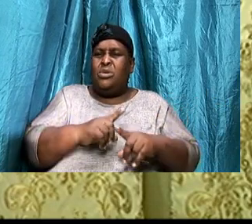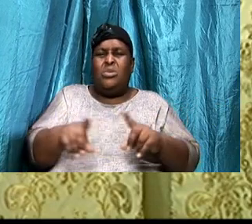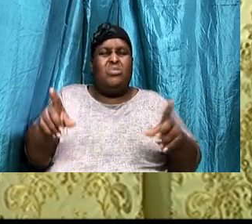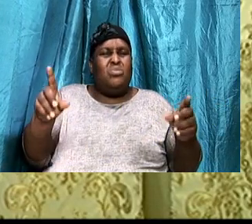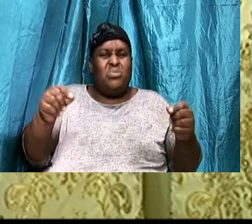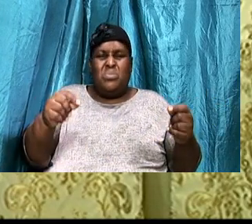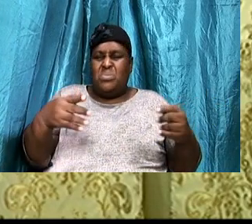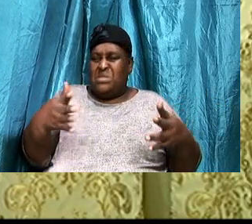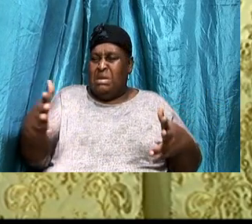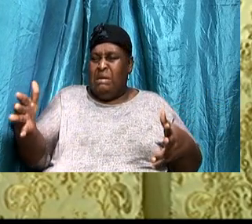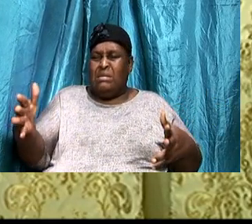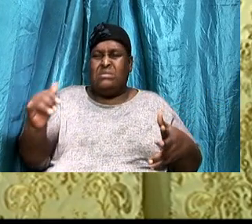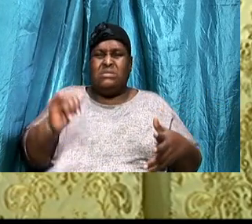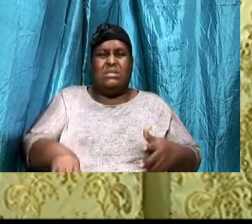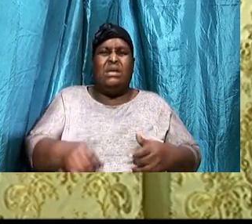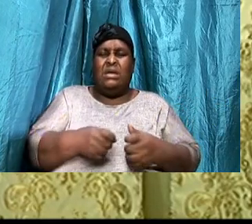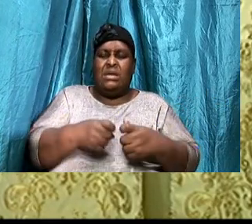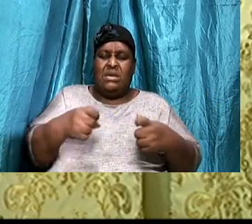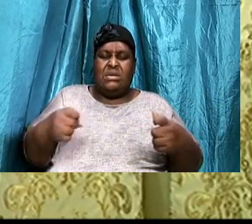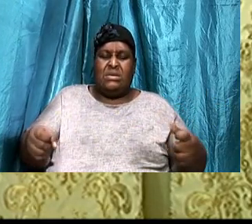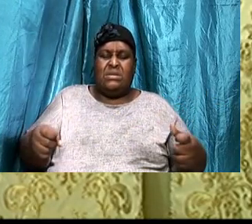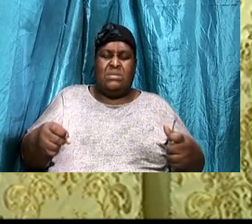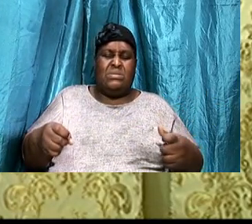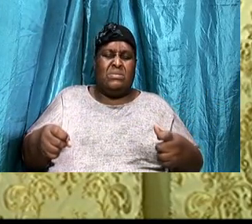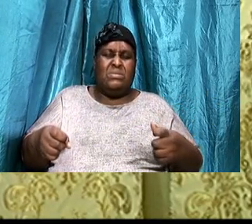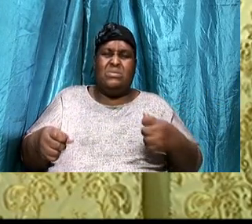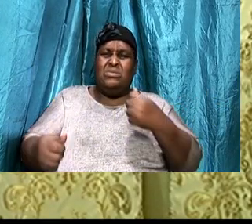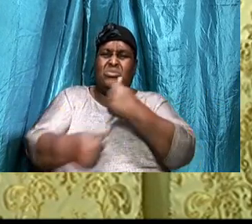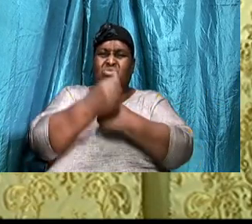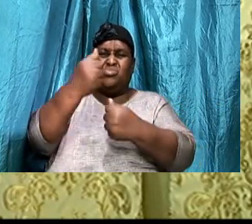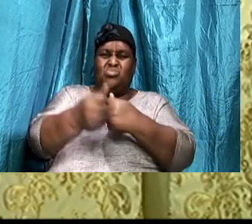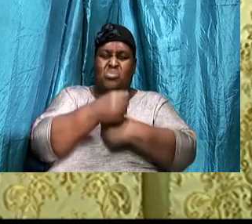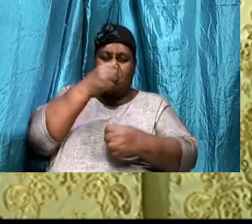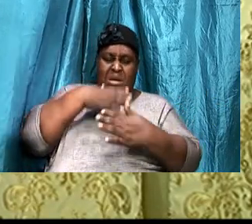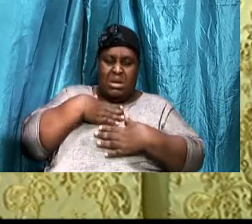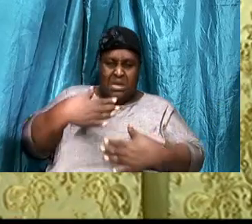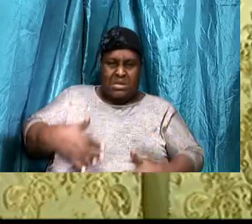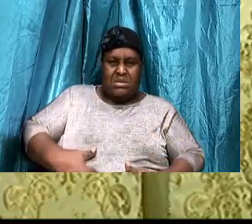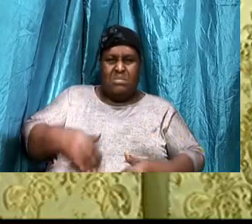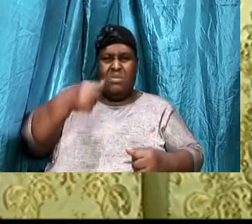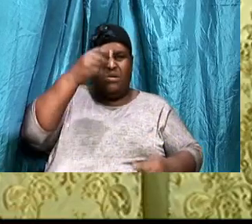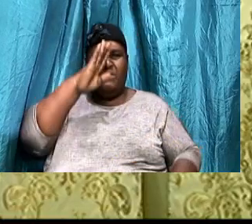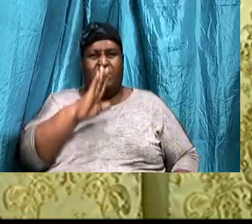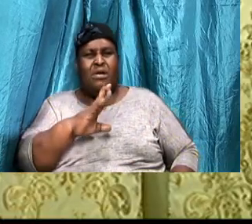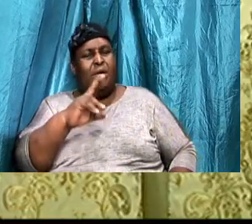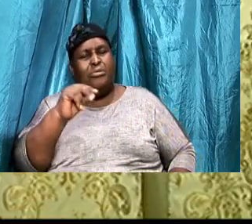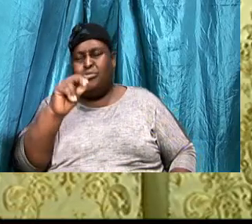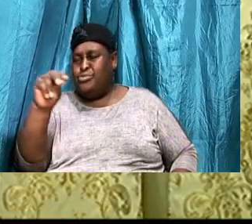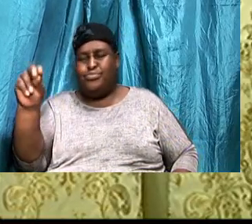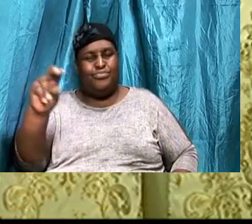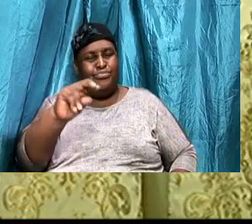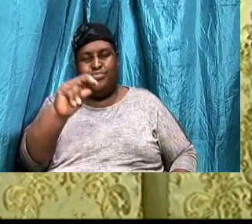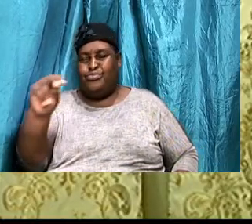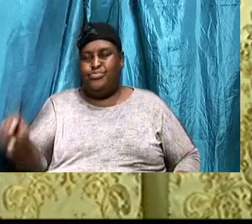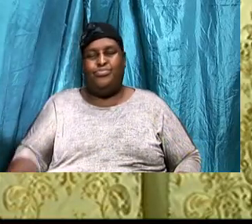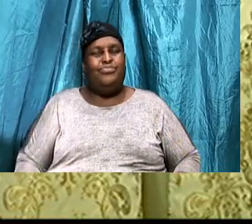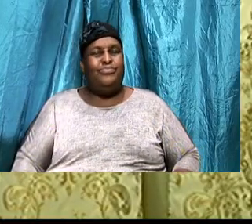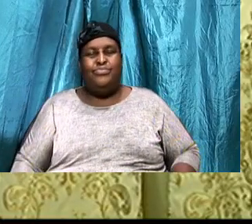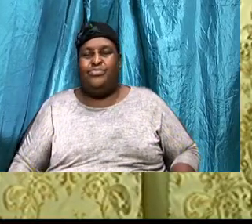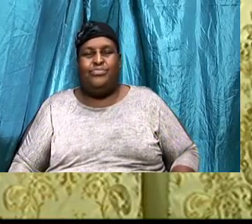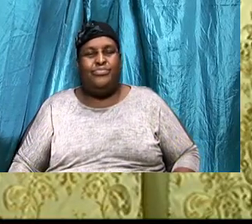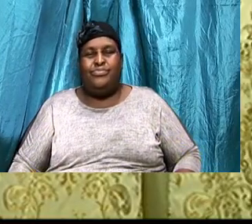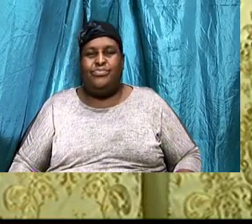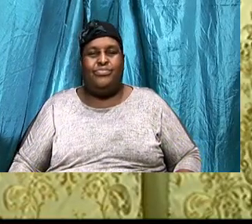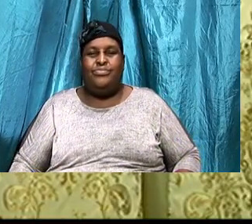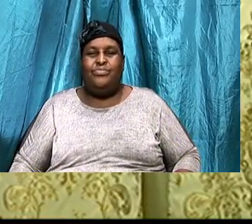doing, The things, Hallelujah, To defile, The temple, Of God, If we turn, In our Bibles, To the book,